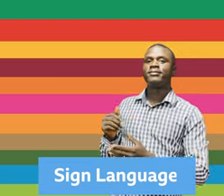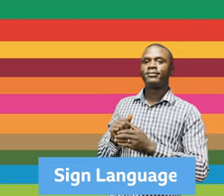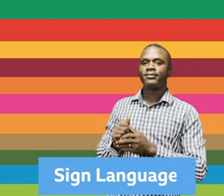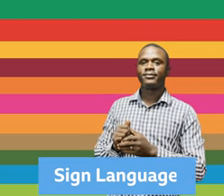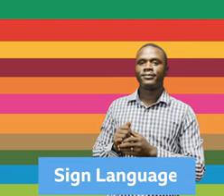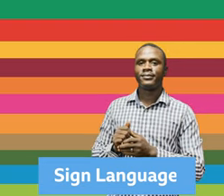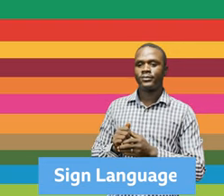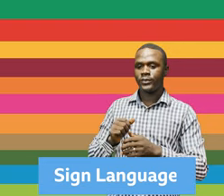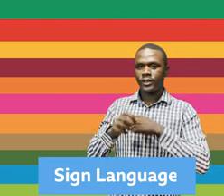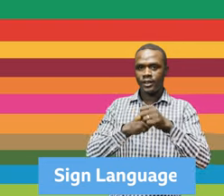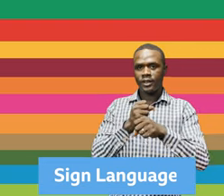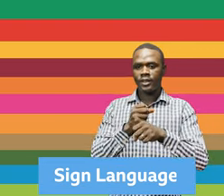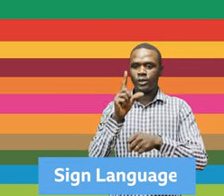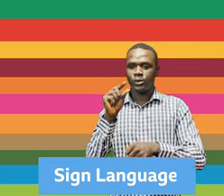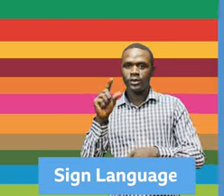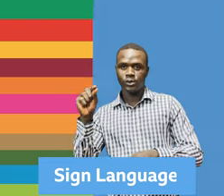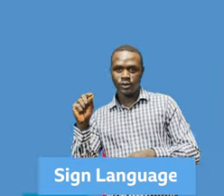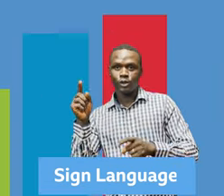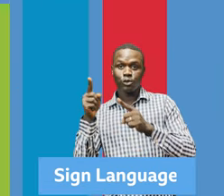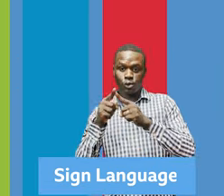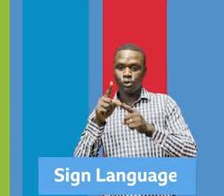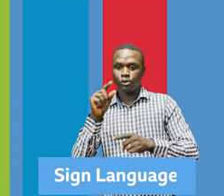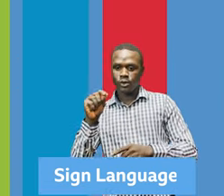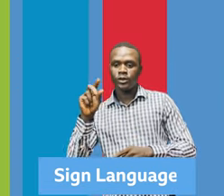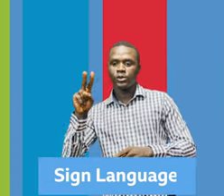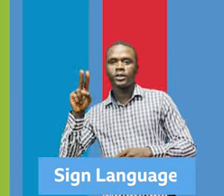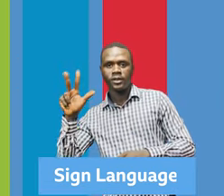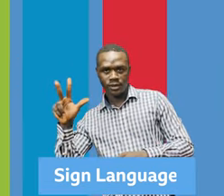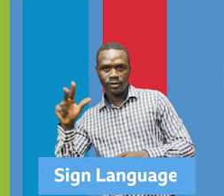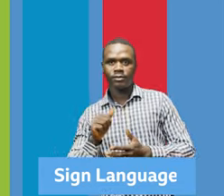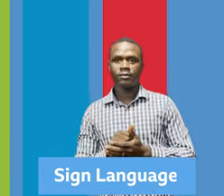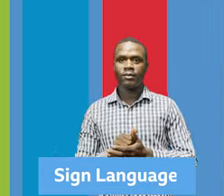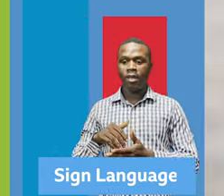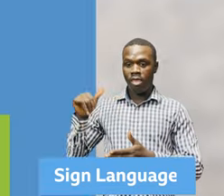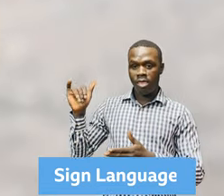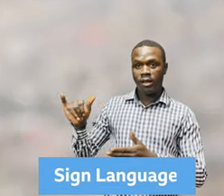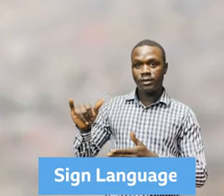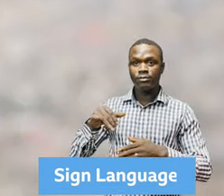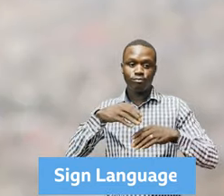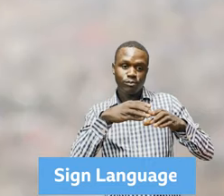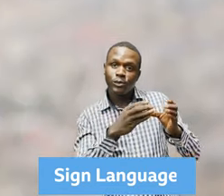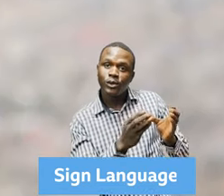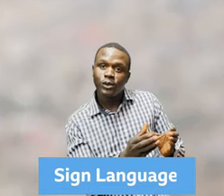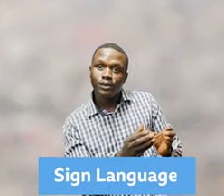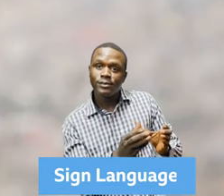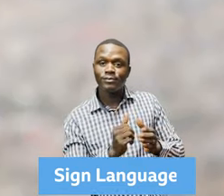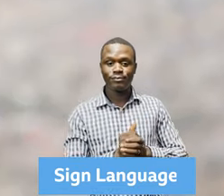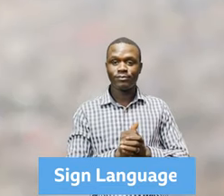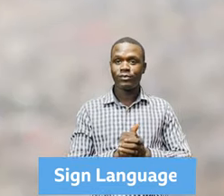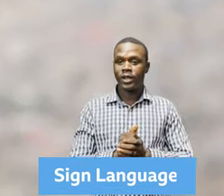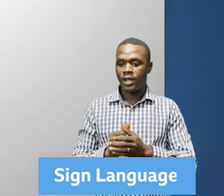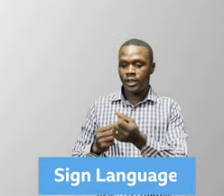Sustainable Development Cooperation Framework 2020-2023. The Cooperation Framework,